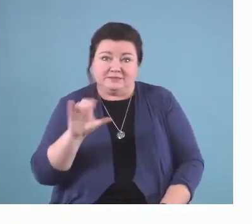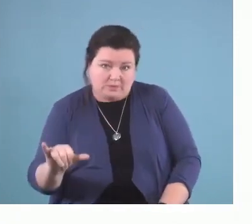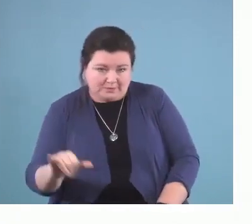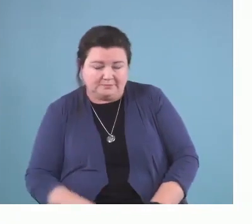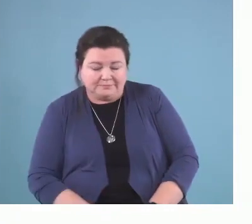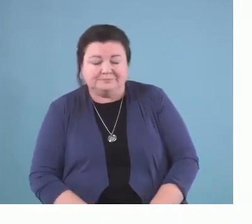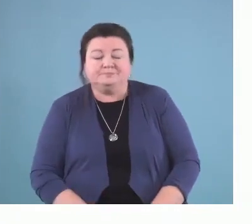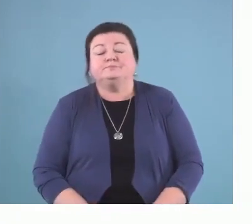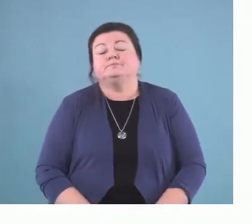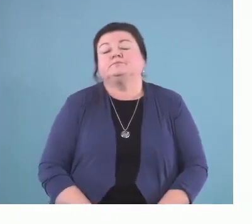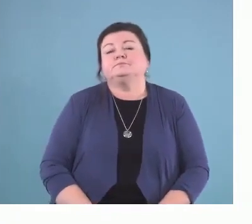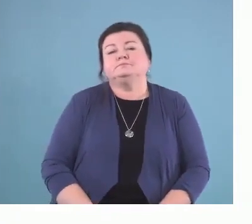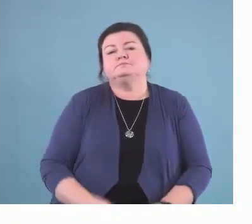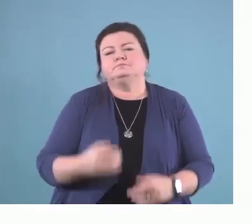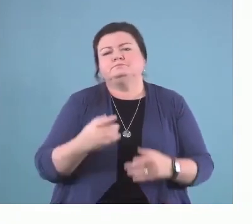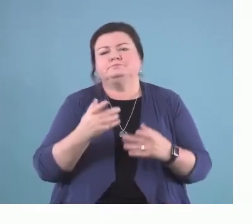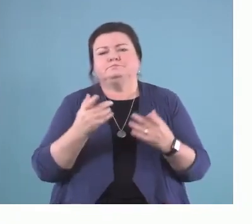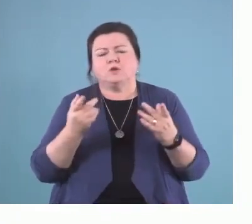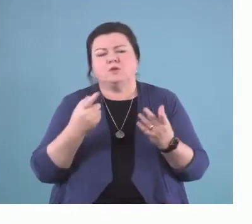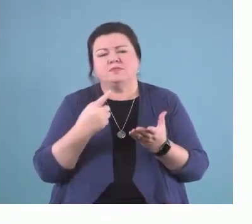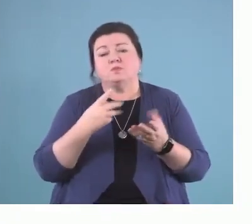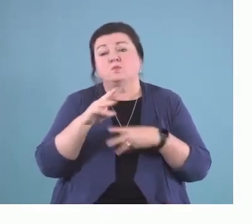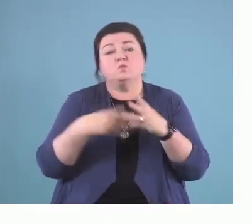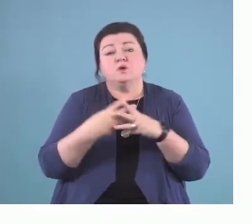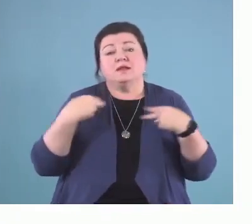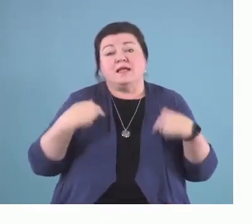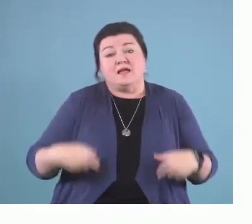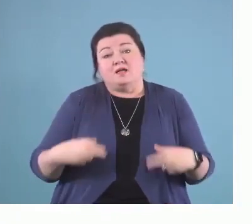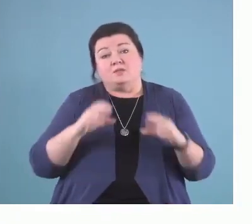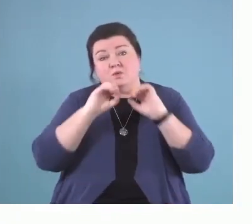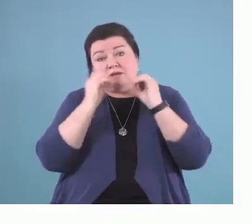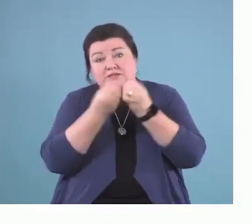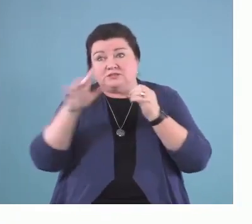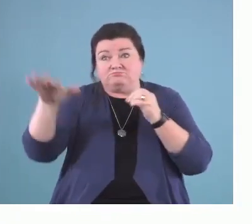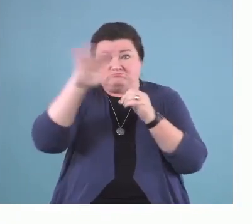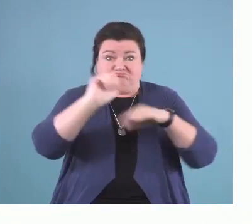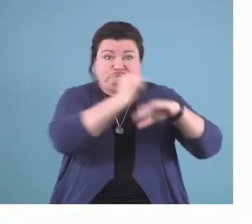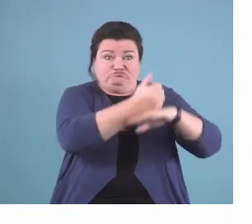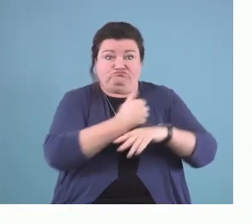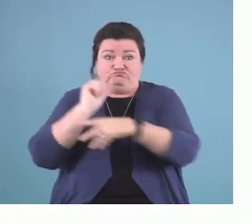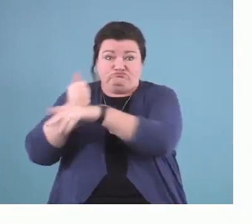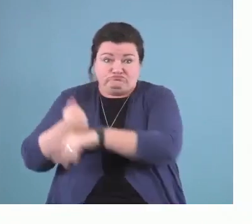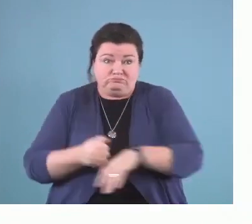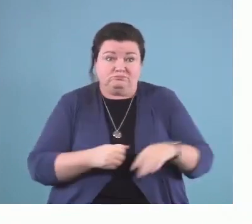So, this is put out by the World Health Organization. So, if you're not familiar with these two